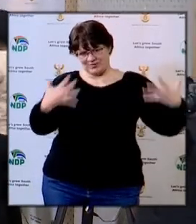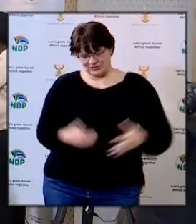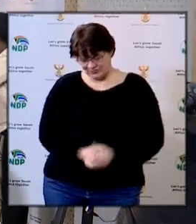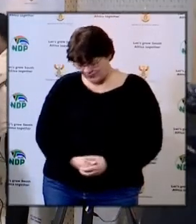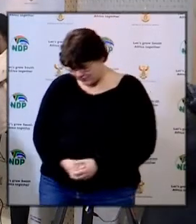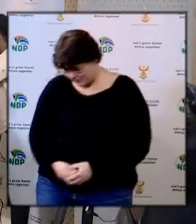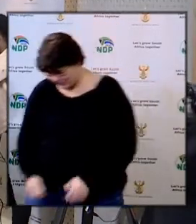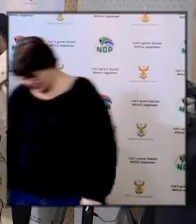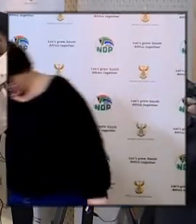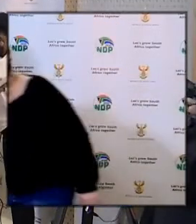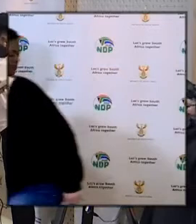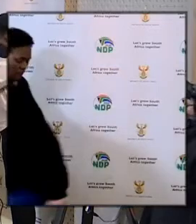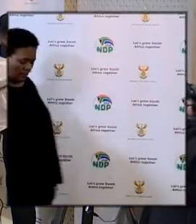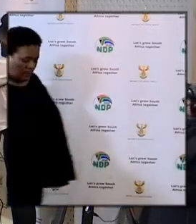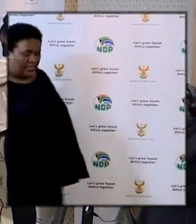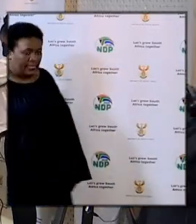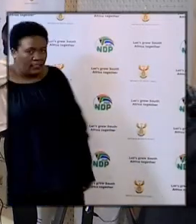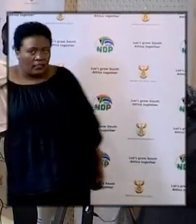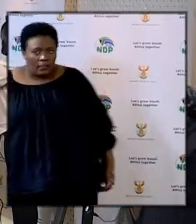Thank